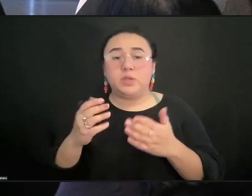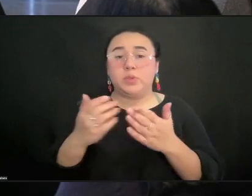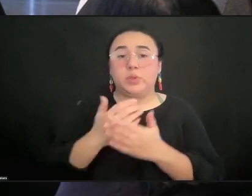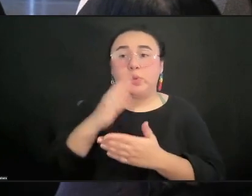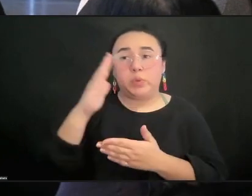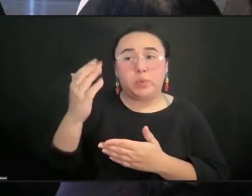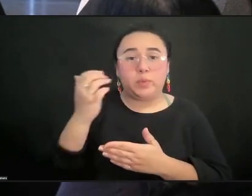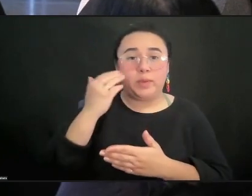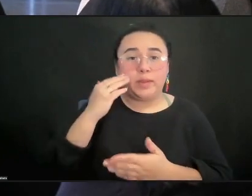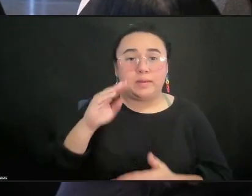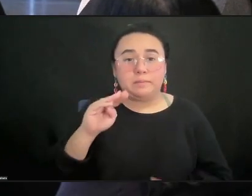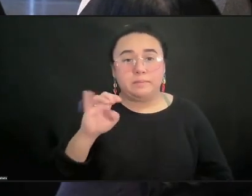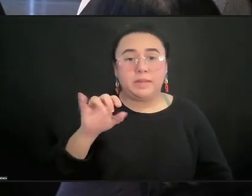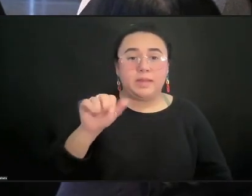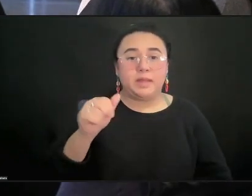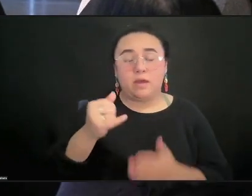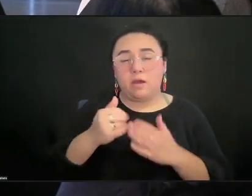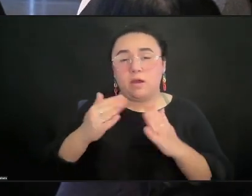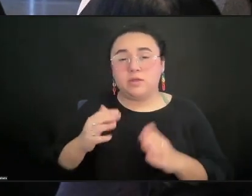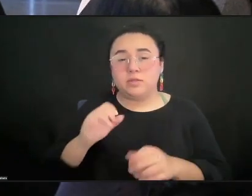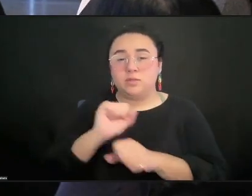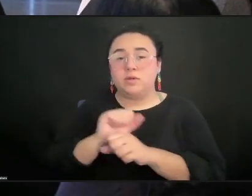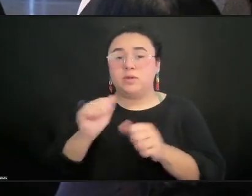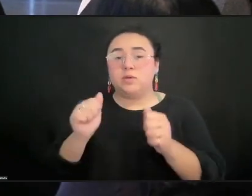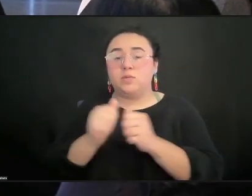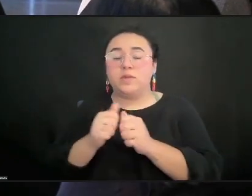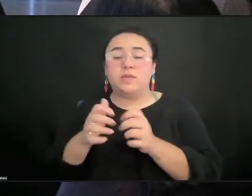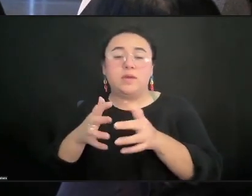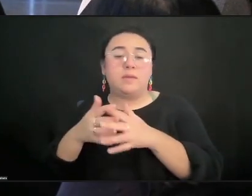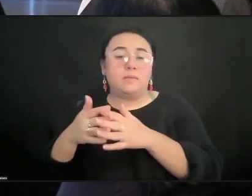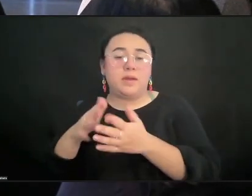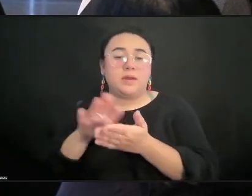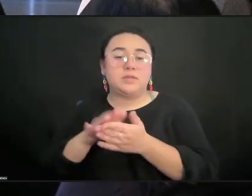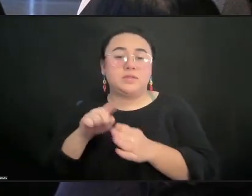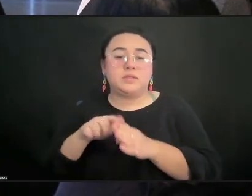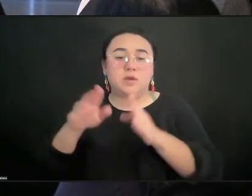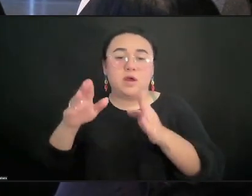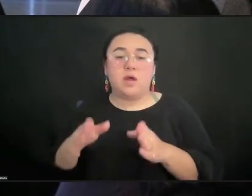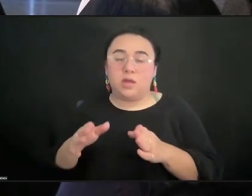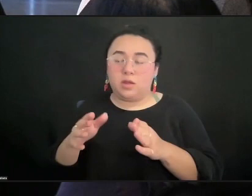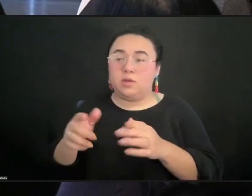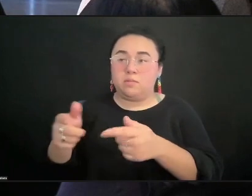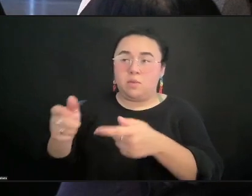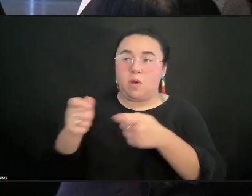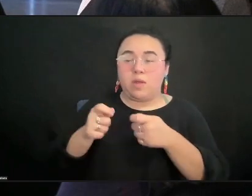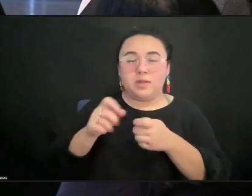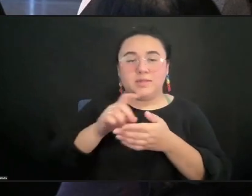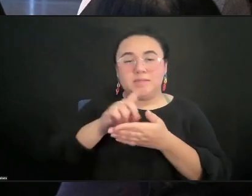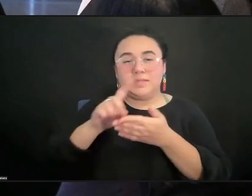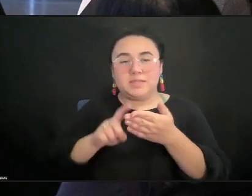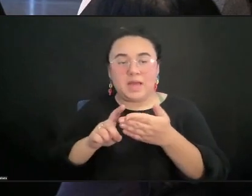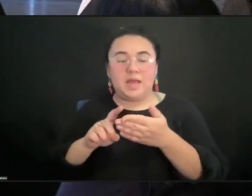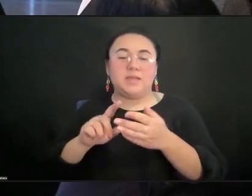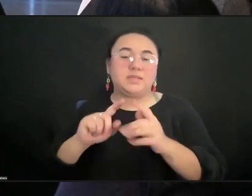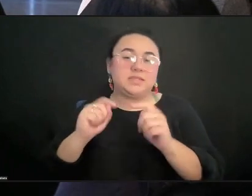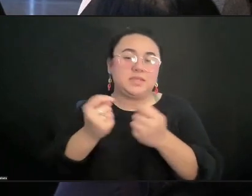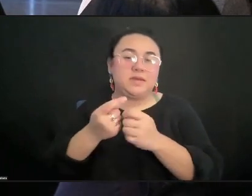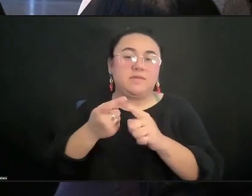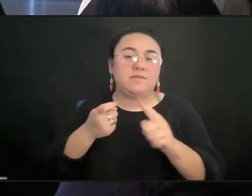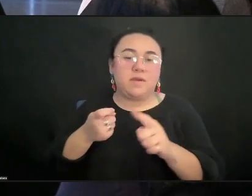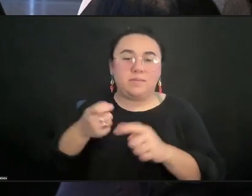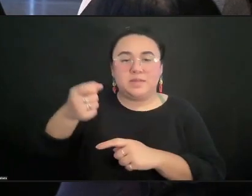would bring together a design team from Global South and design a lab for two years?